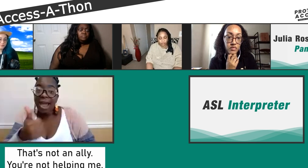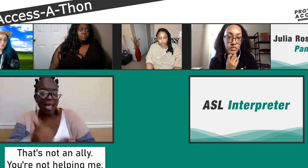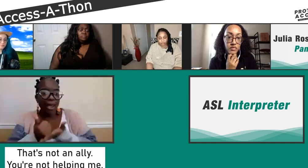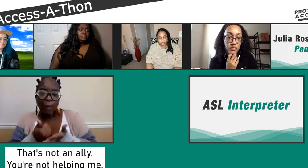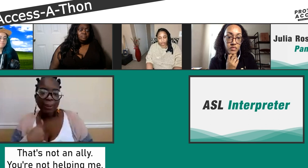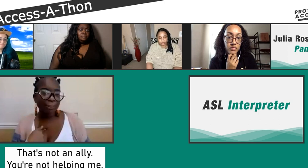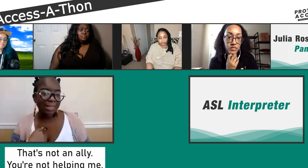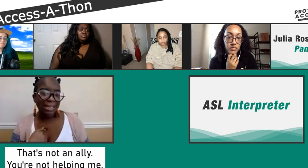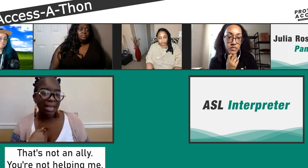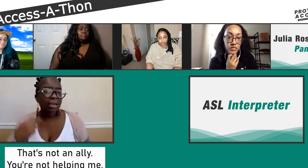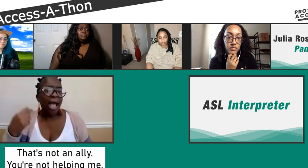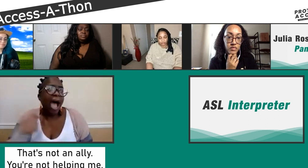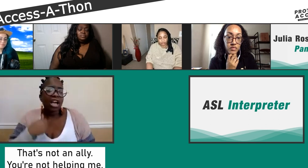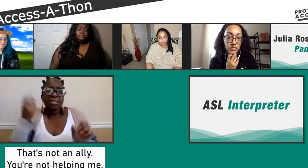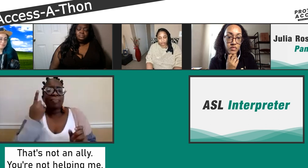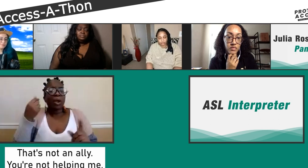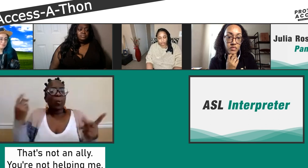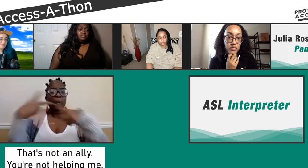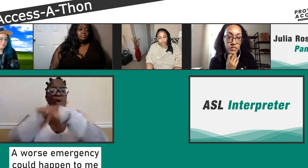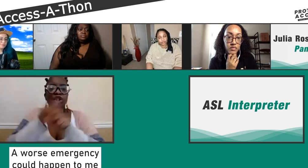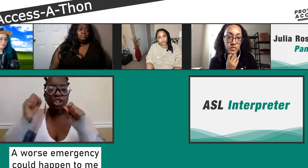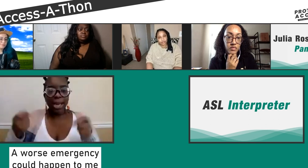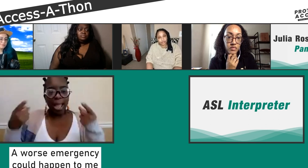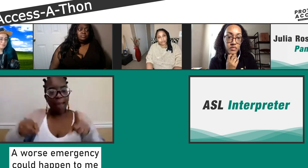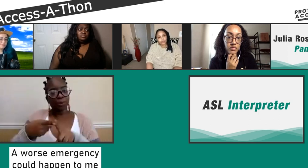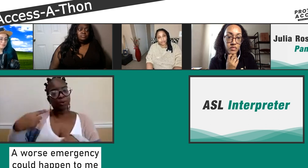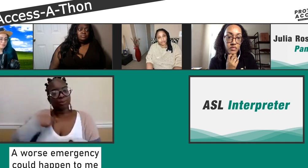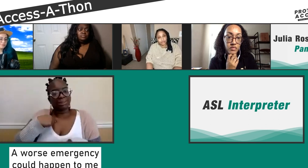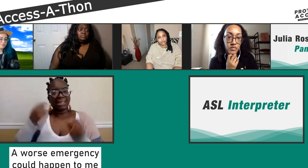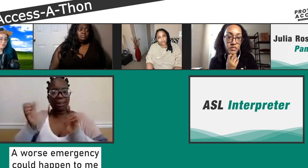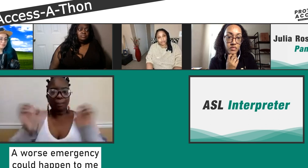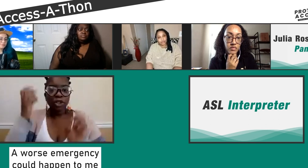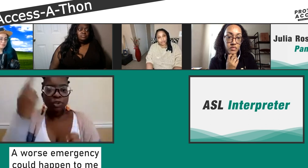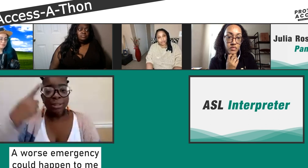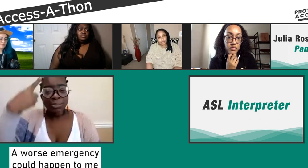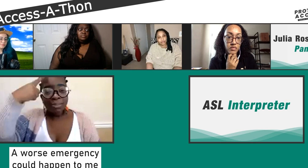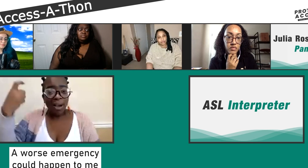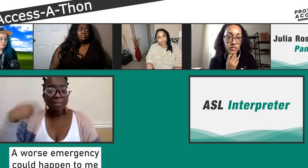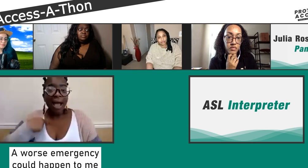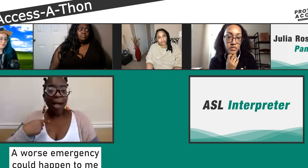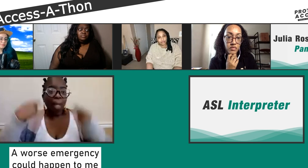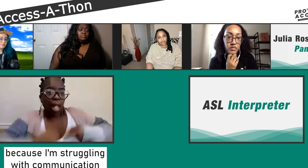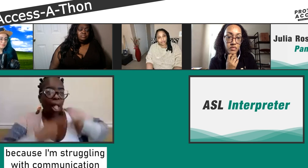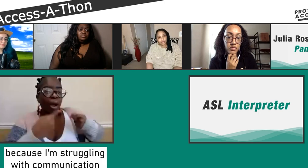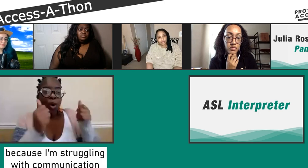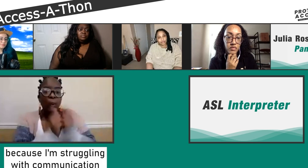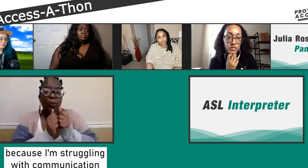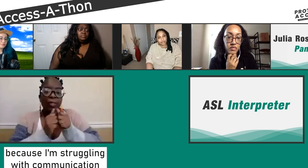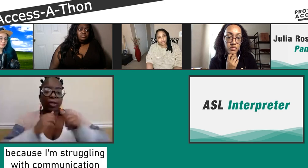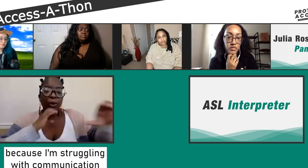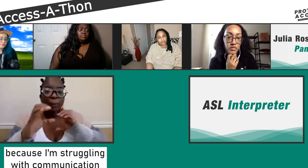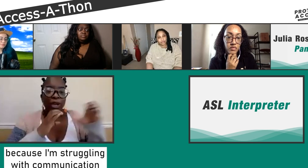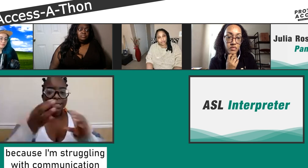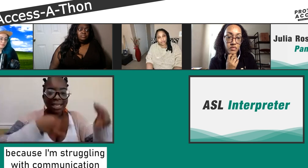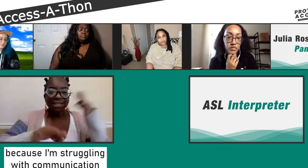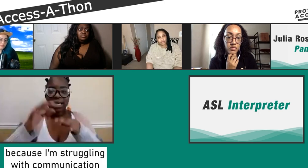That's not even being an ally. You're not helping me. And so it's just this worst thing that just happened to me in the emergency room, because